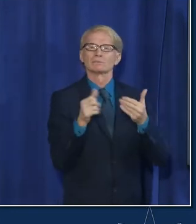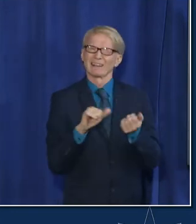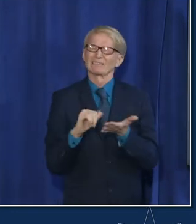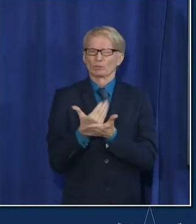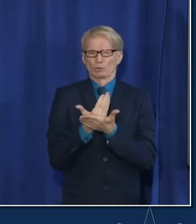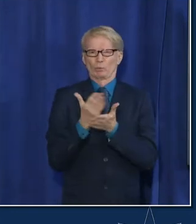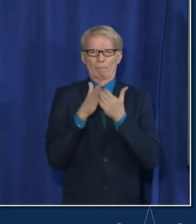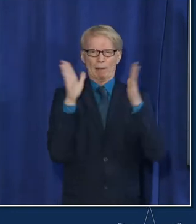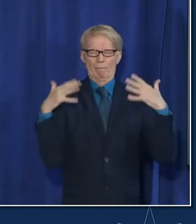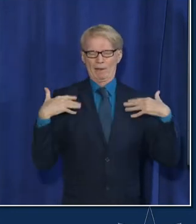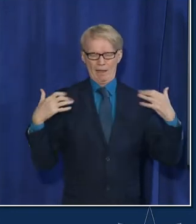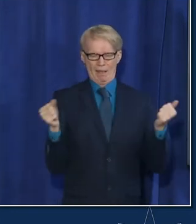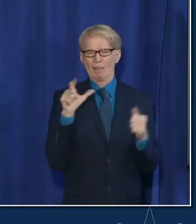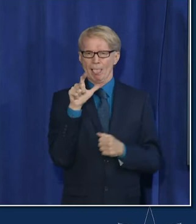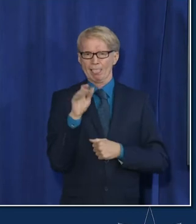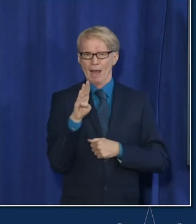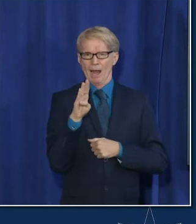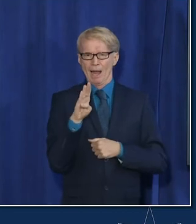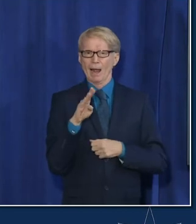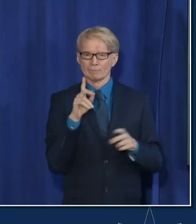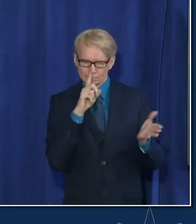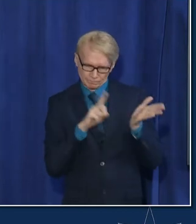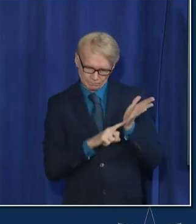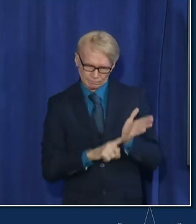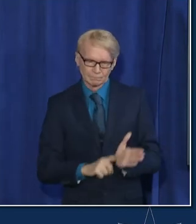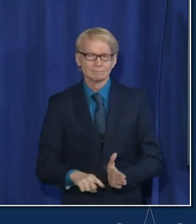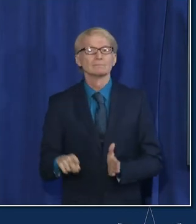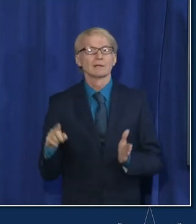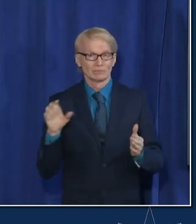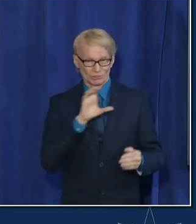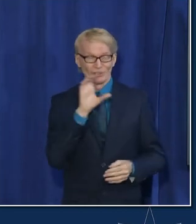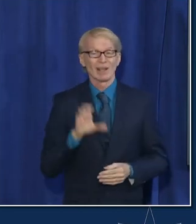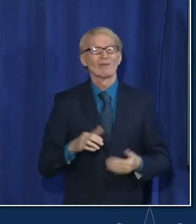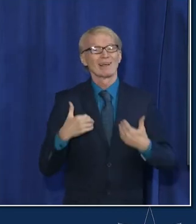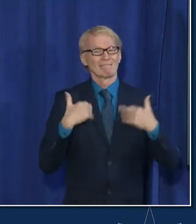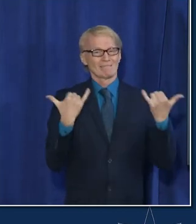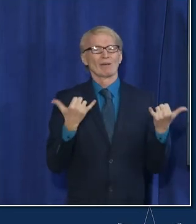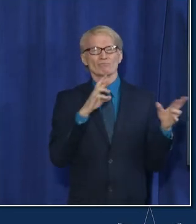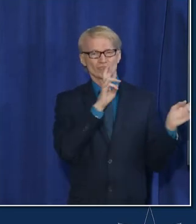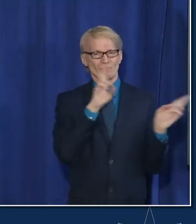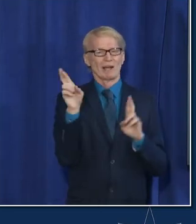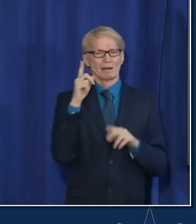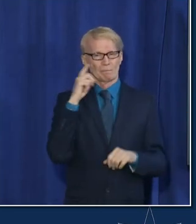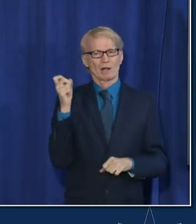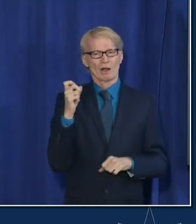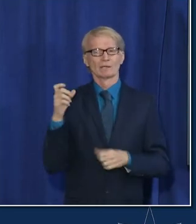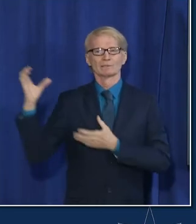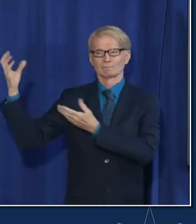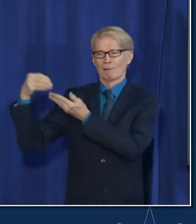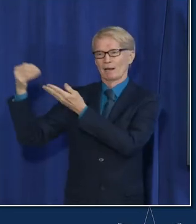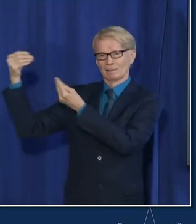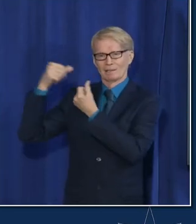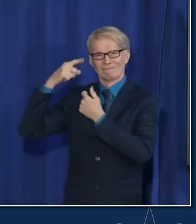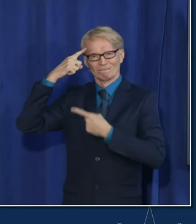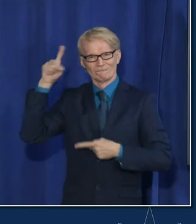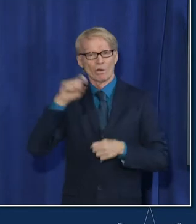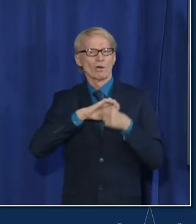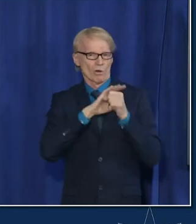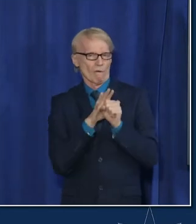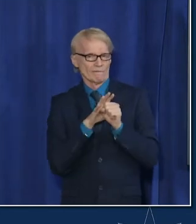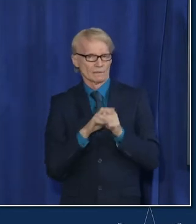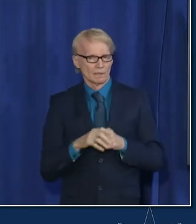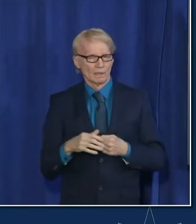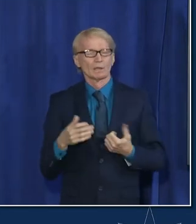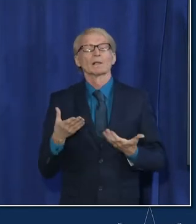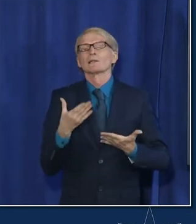public health laboratory work that we have now in chicago as a result of covid investments so in a